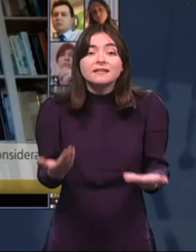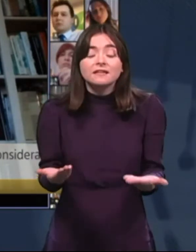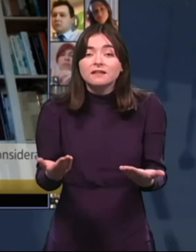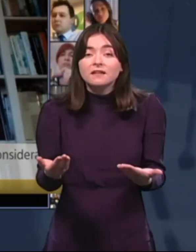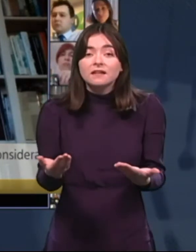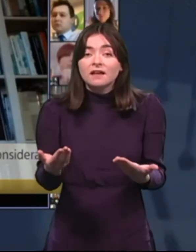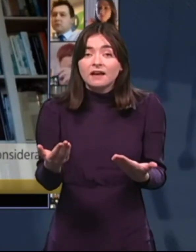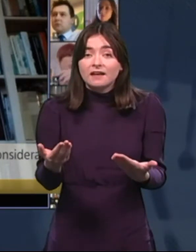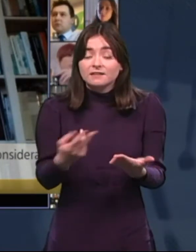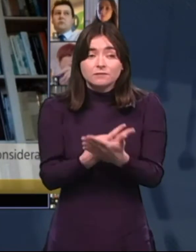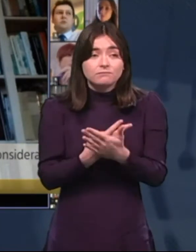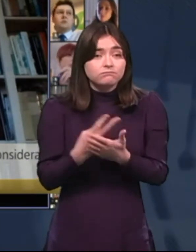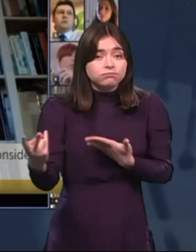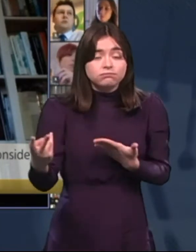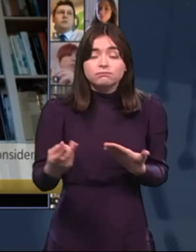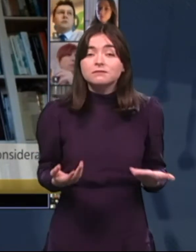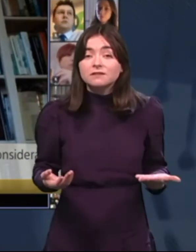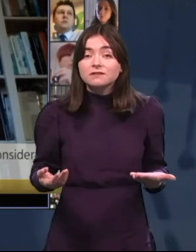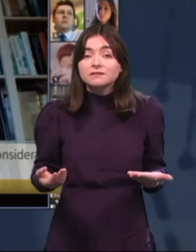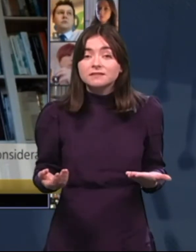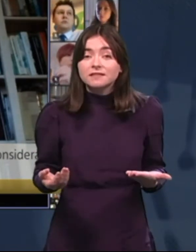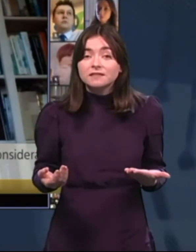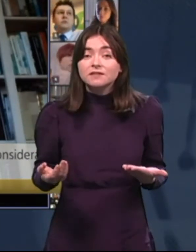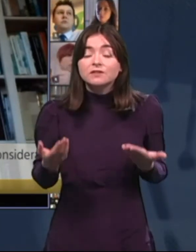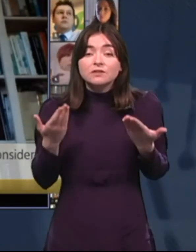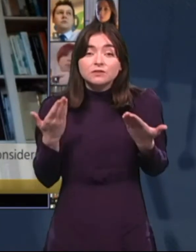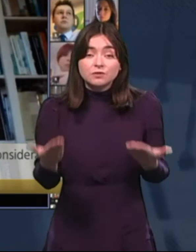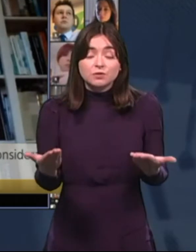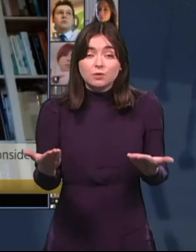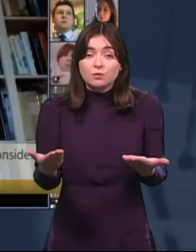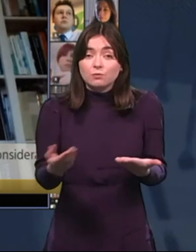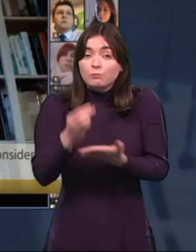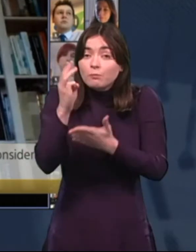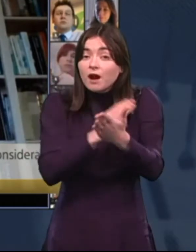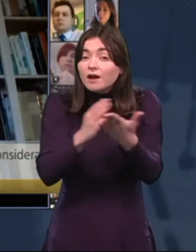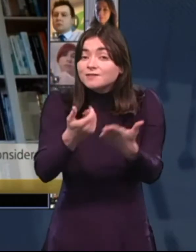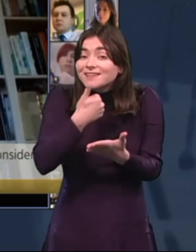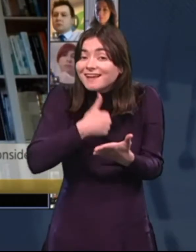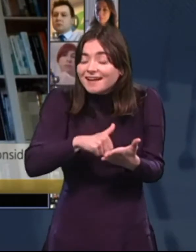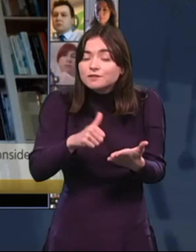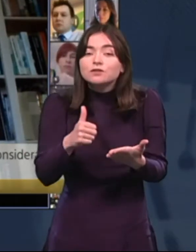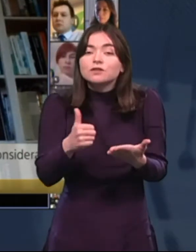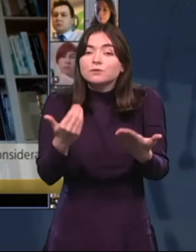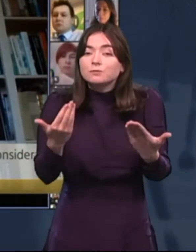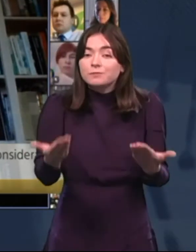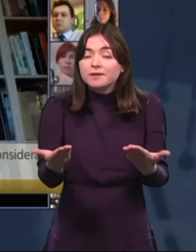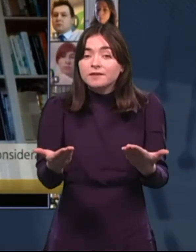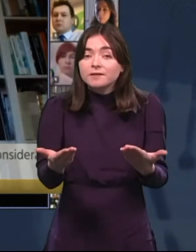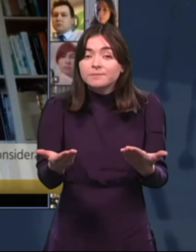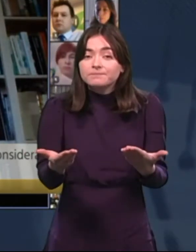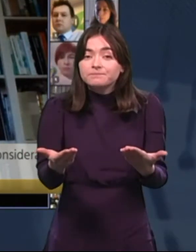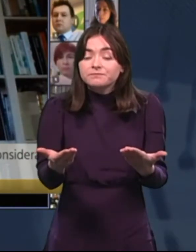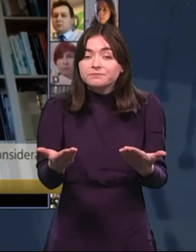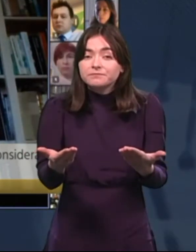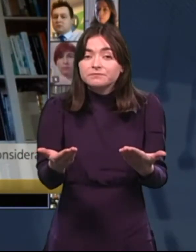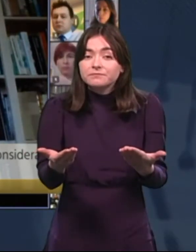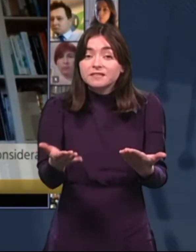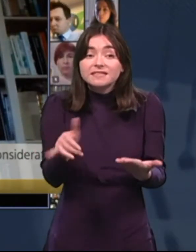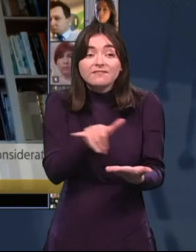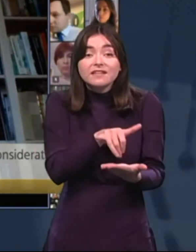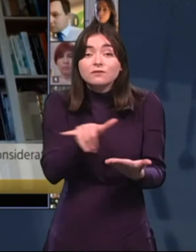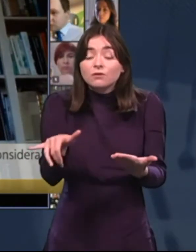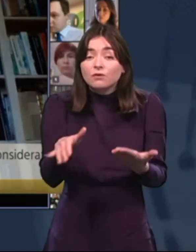exhausting. So the answer, well, part of the answer would seem to be to have either